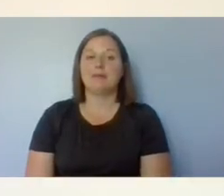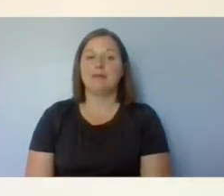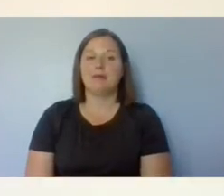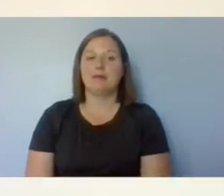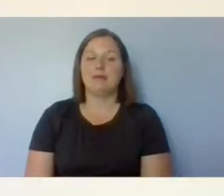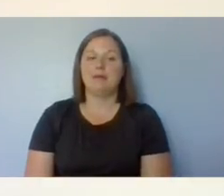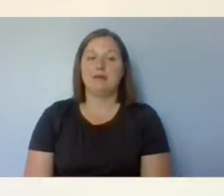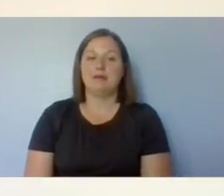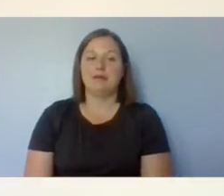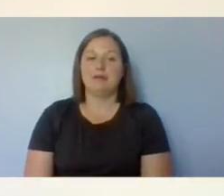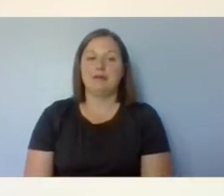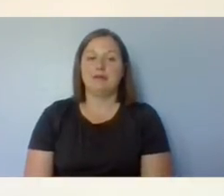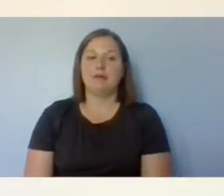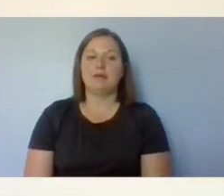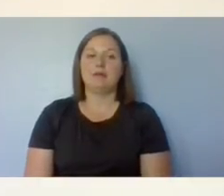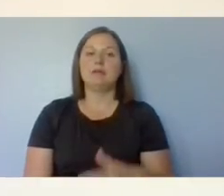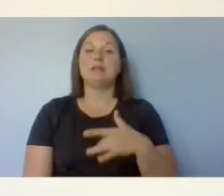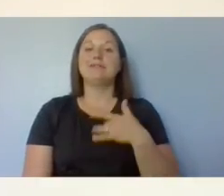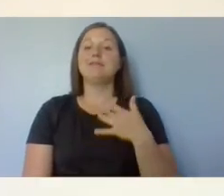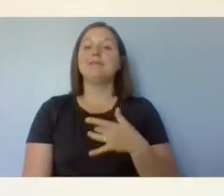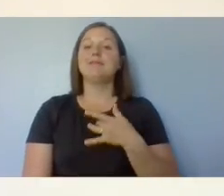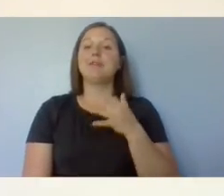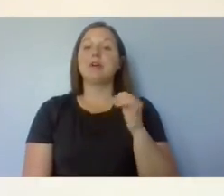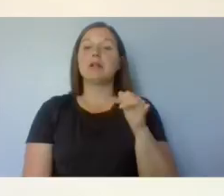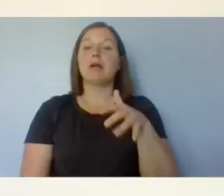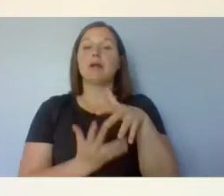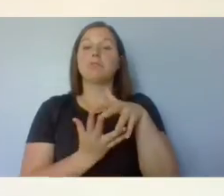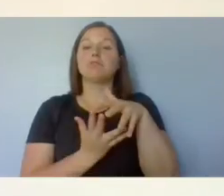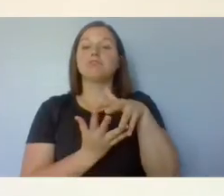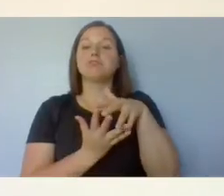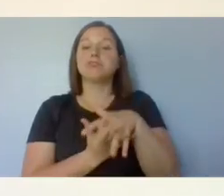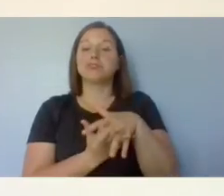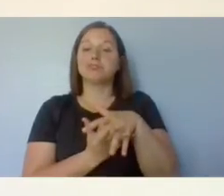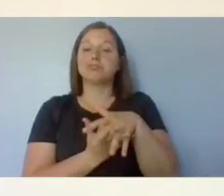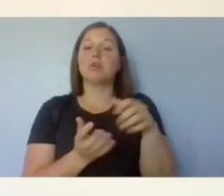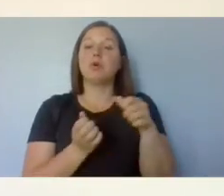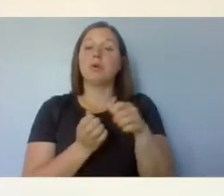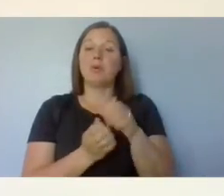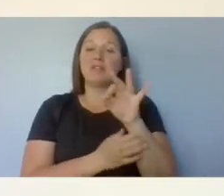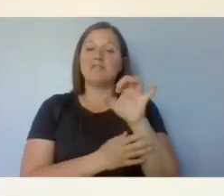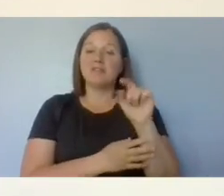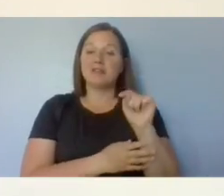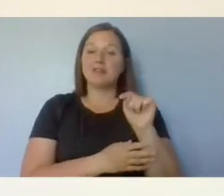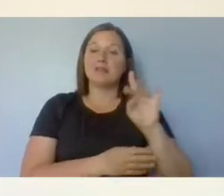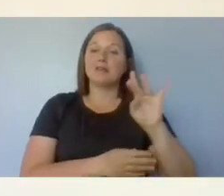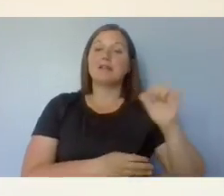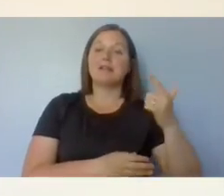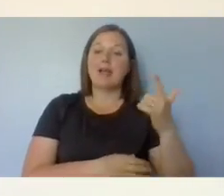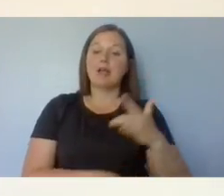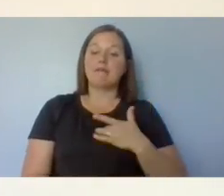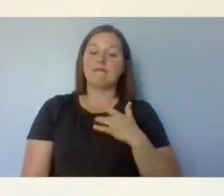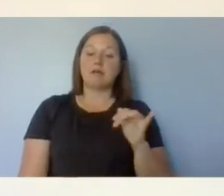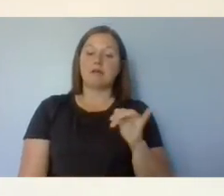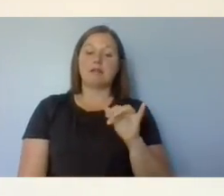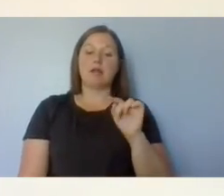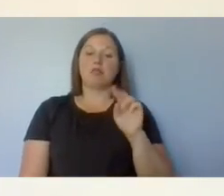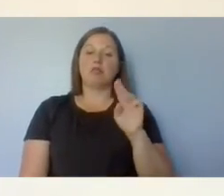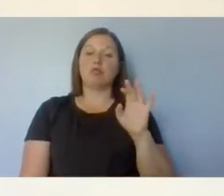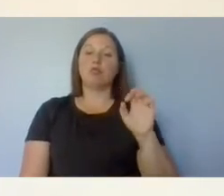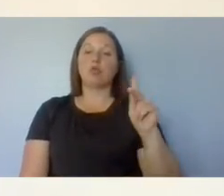Rooting down into your feet. Like a trunk, your legs grow up.